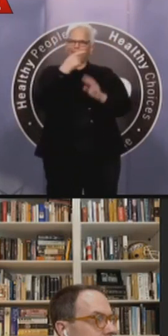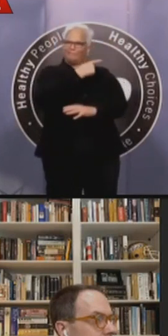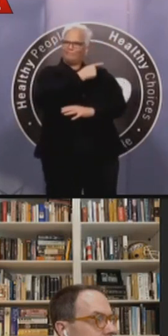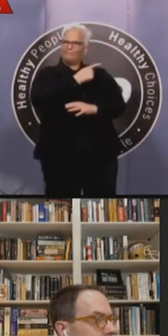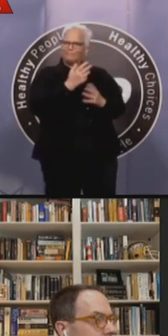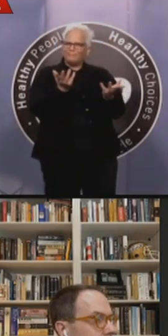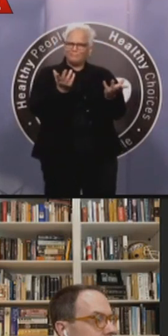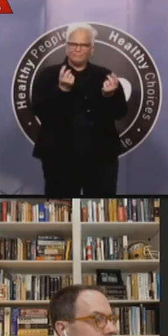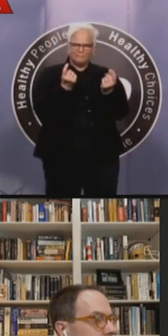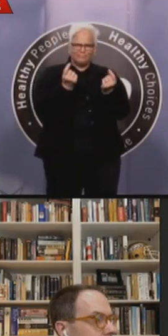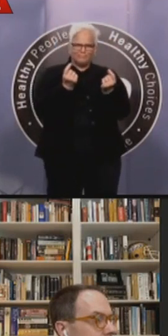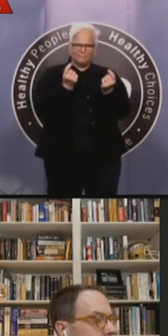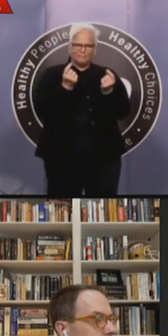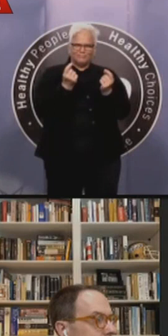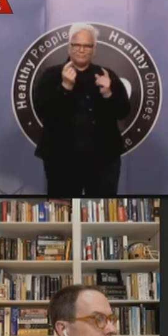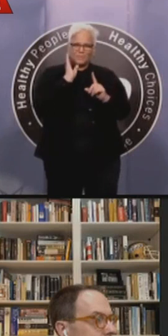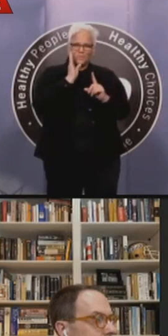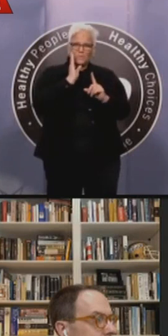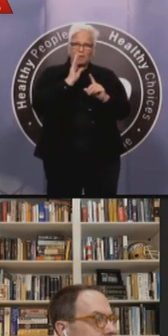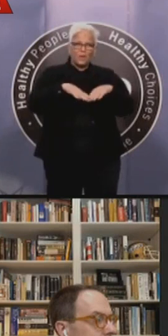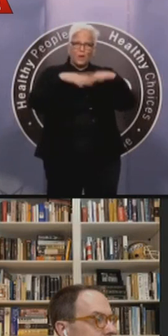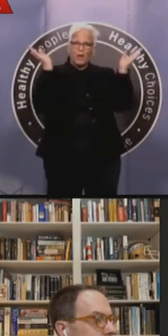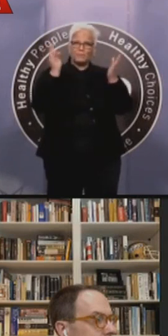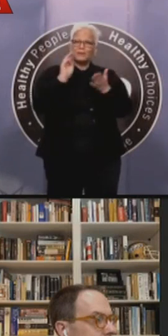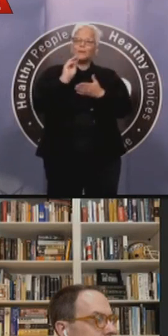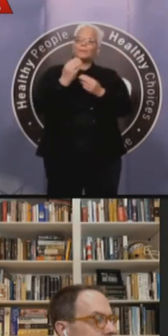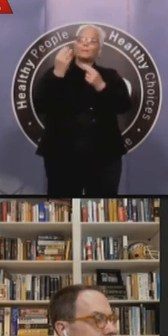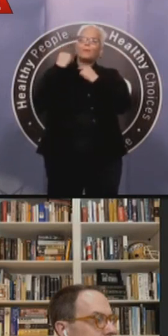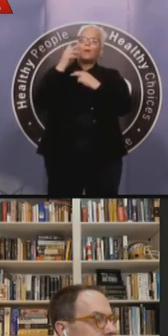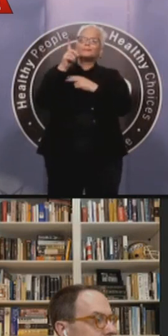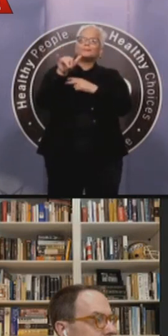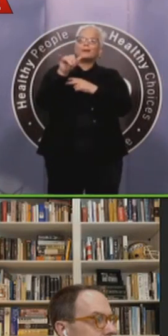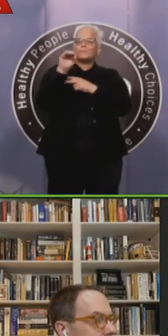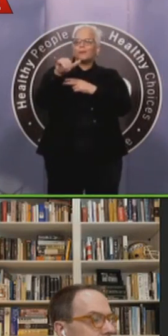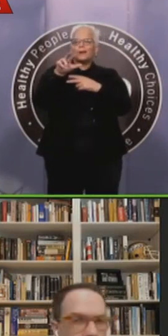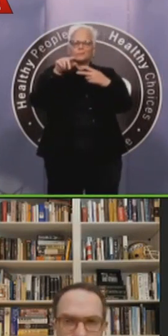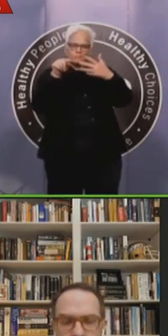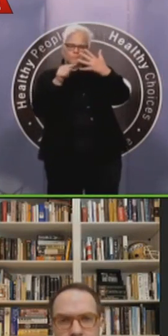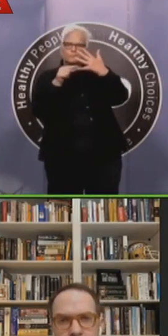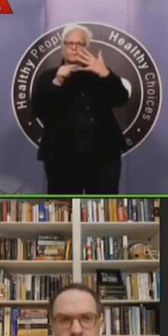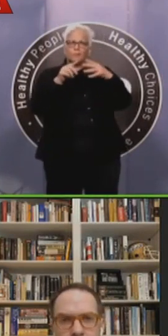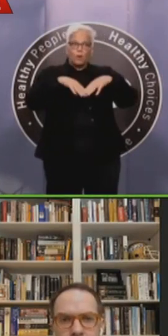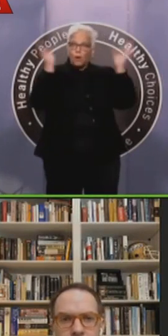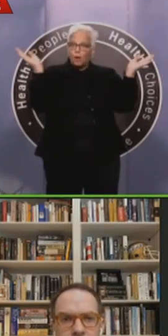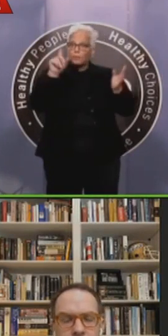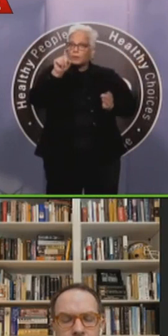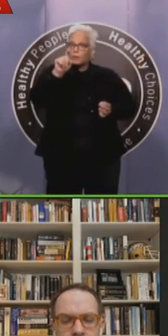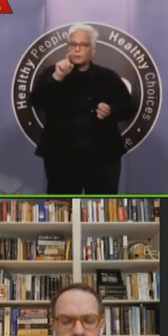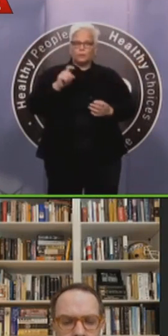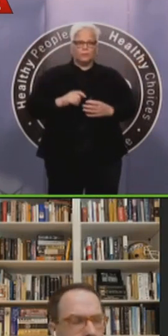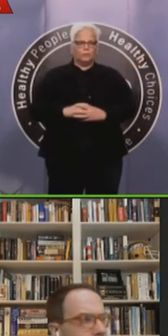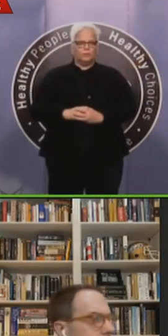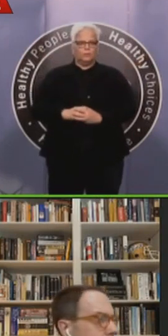our, our safe in this virus. So we'll, we'll be reevaluating. Okay. Channel eight for Dr. Dart. Tulsa's